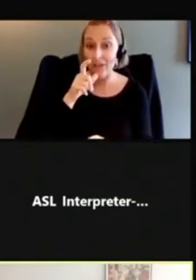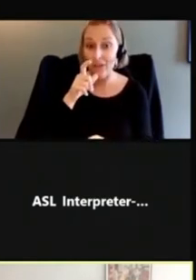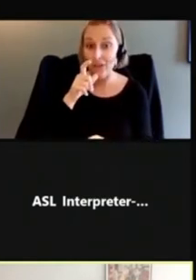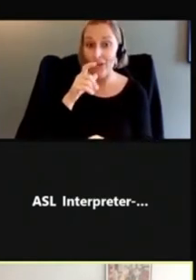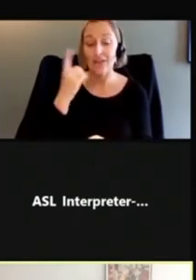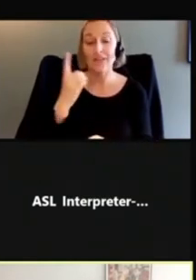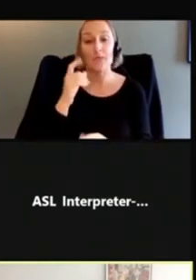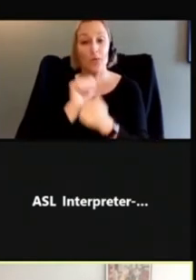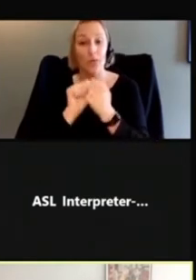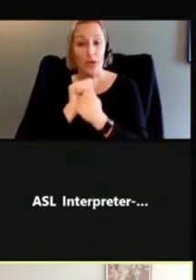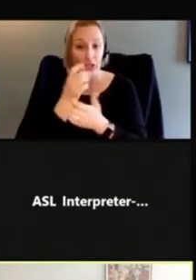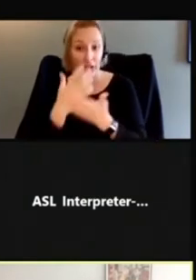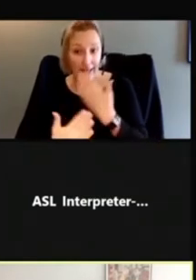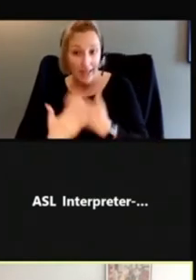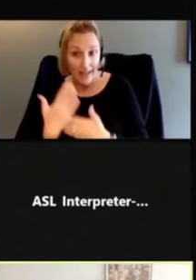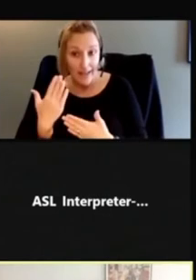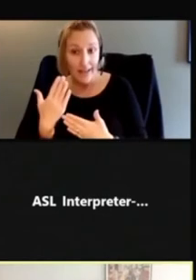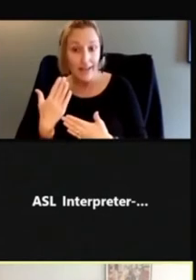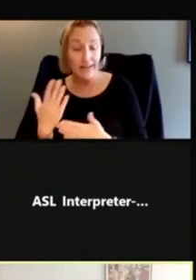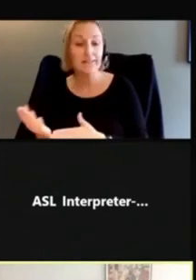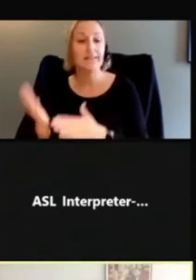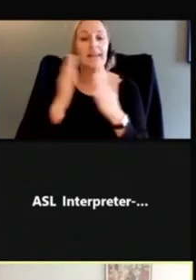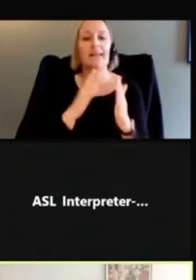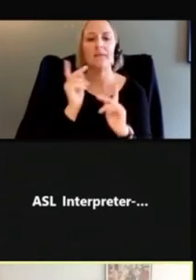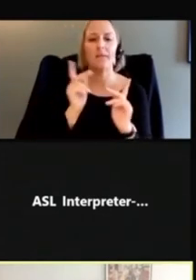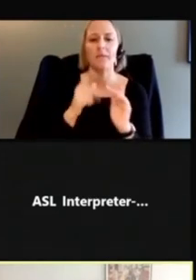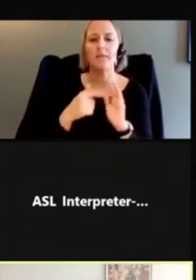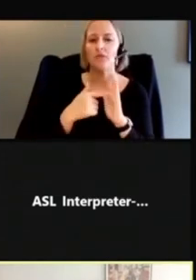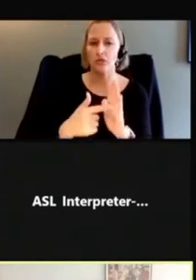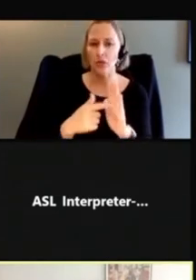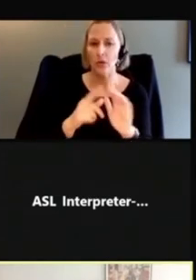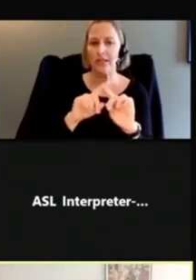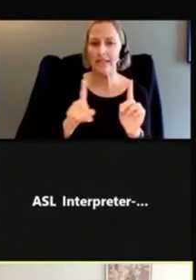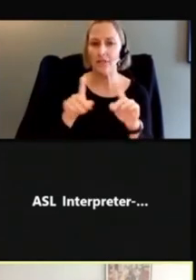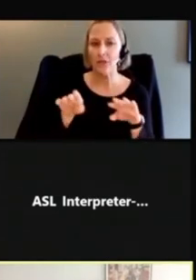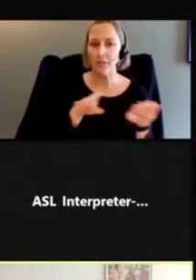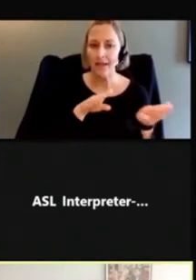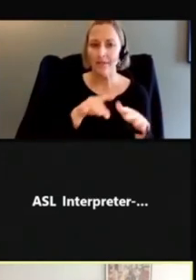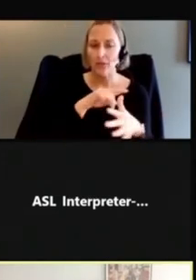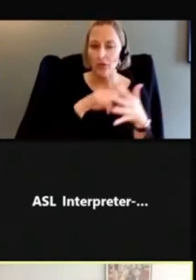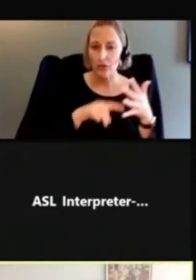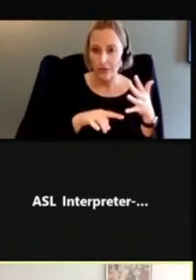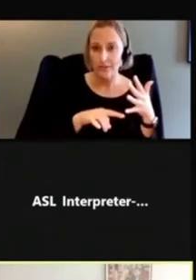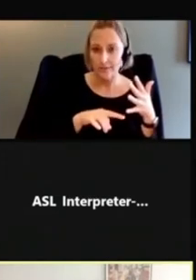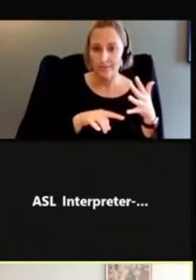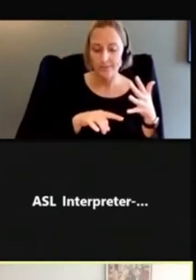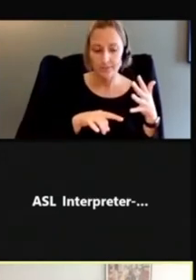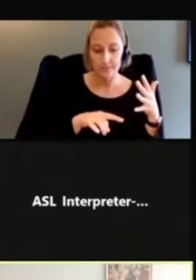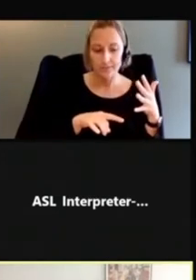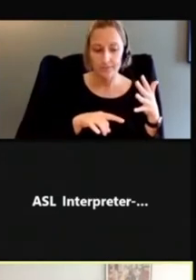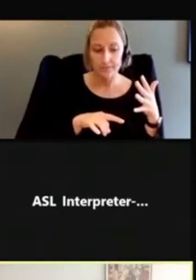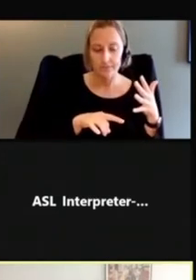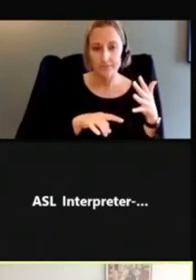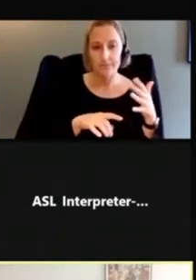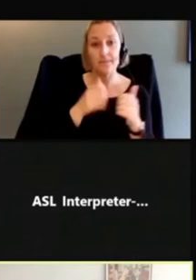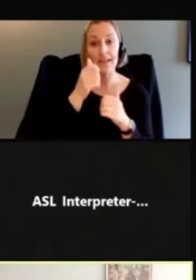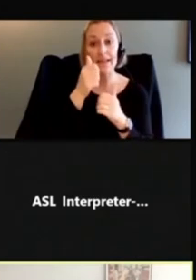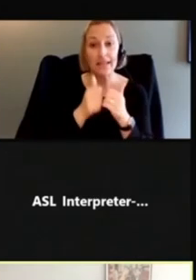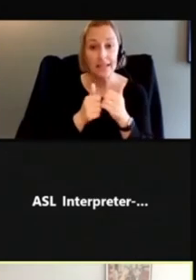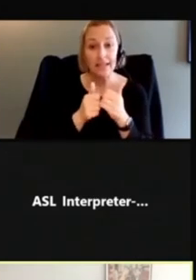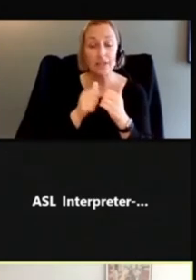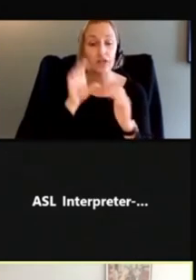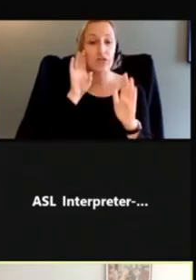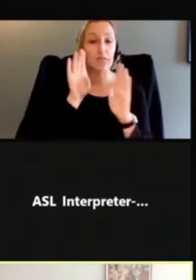a person washing their hands, and then we have people demonstrating these behaviors here. In each of these, we're really